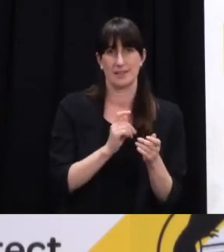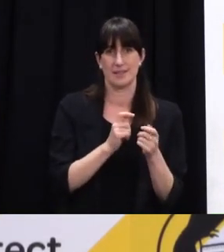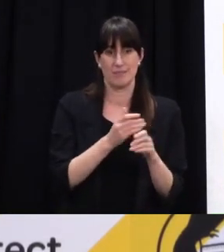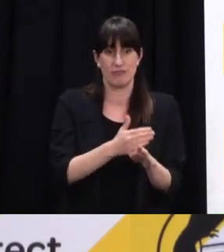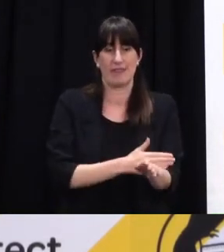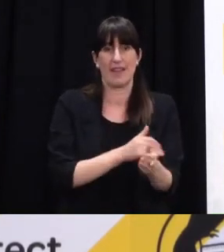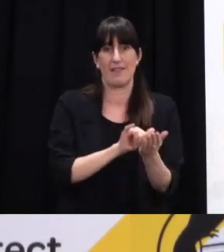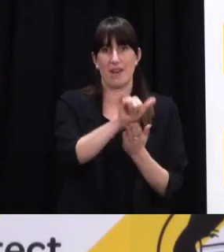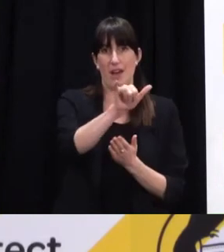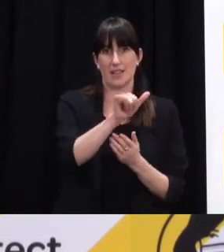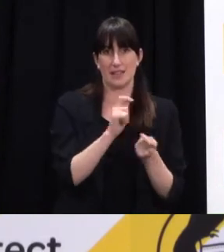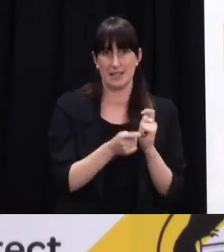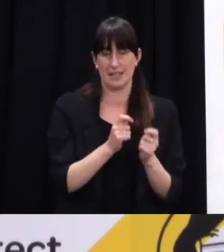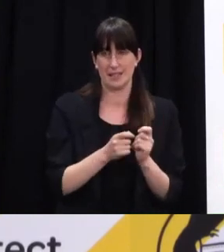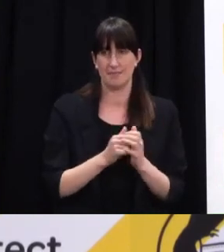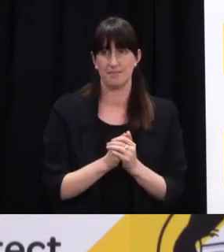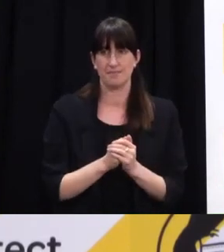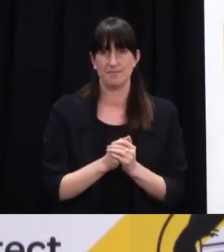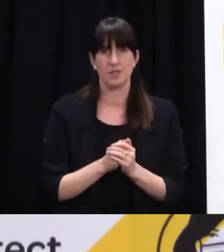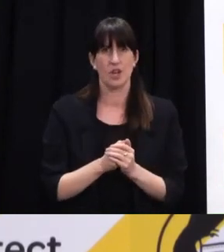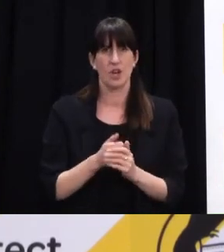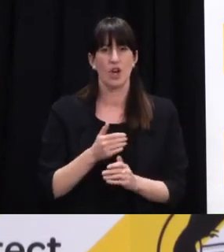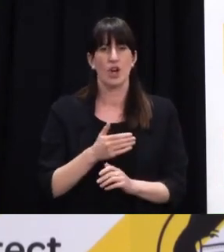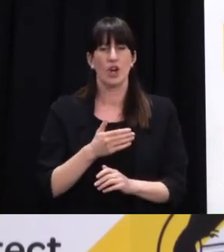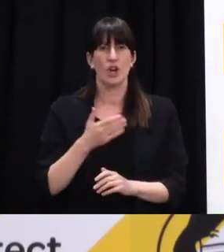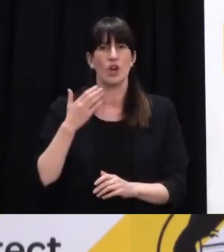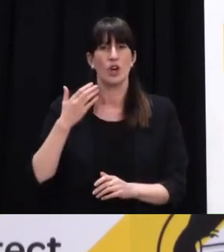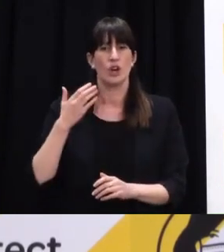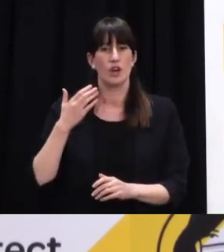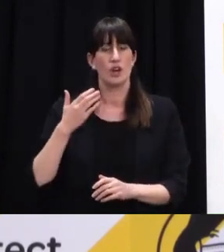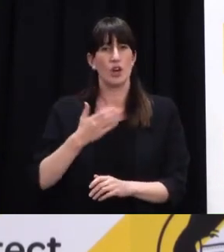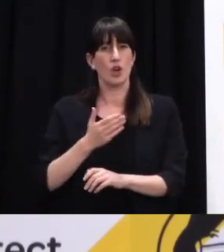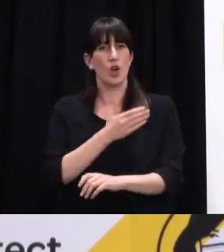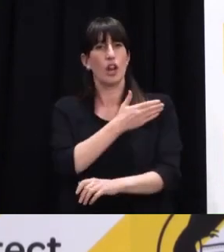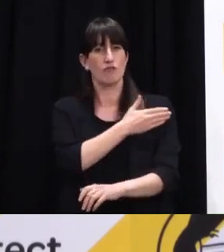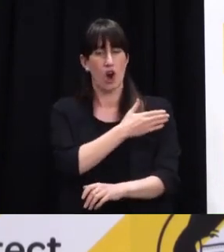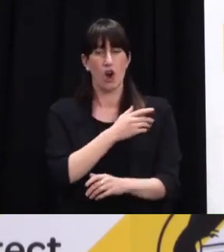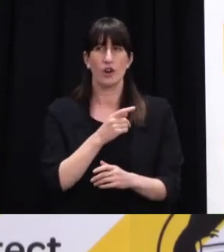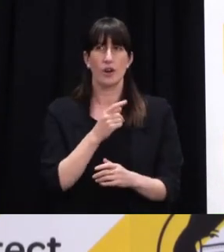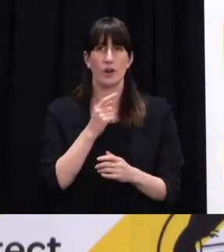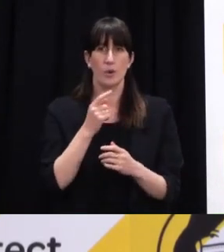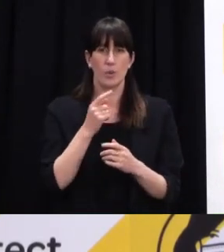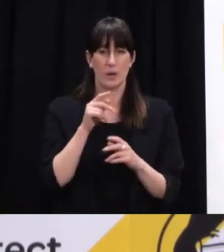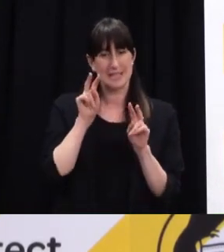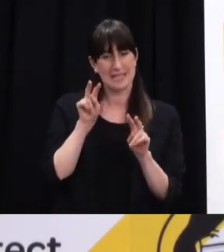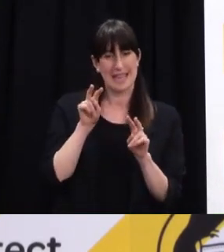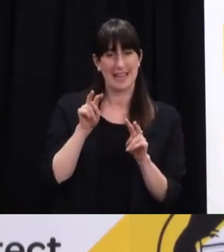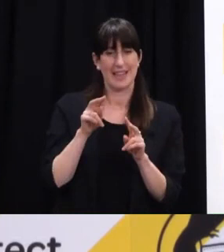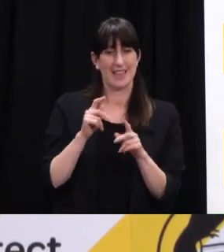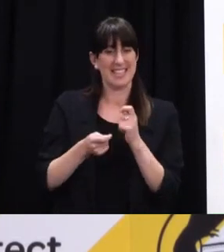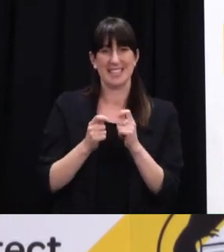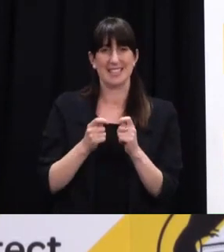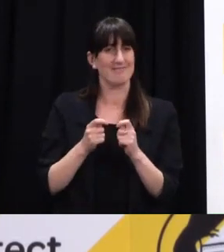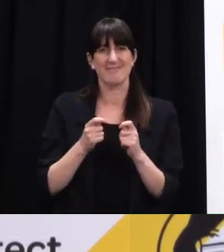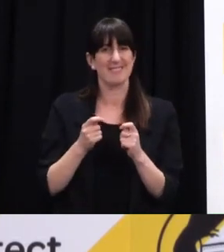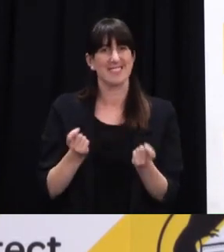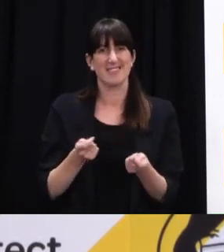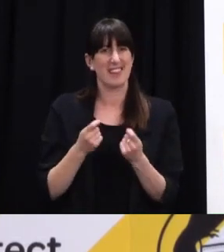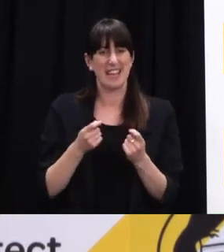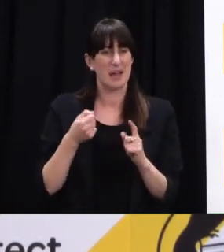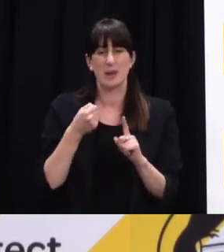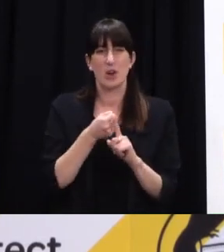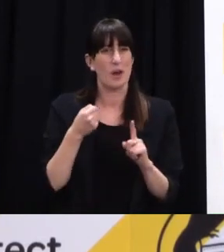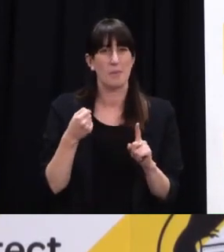we didn't find that pre-departure testing made a difference for people travelling from most of the countries that were coming to New Zealand. didn't have any impact on